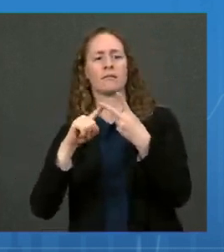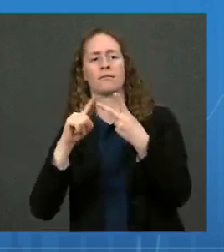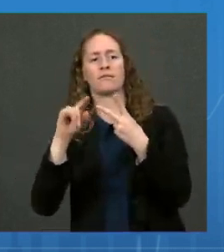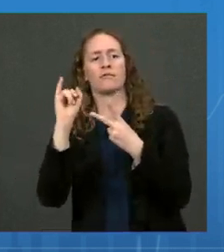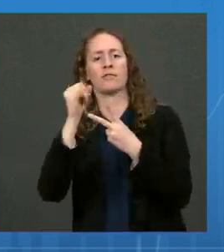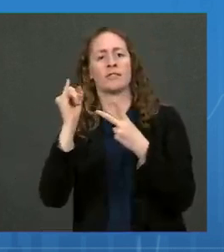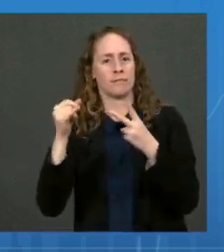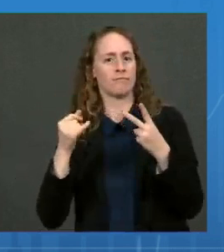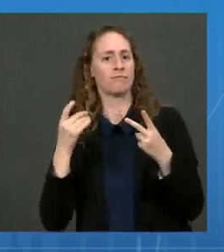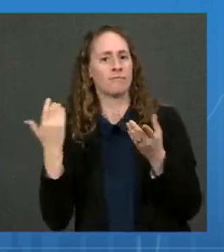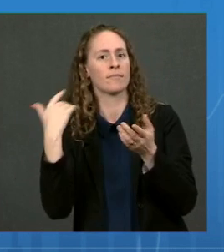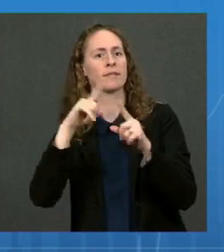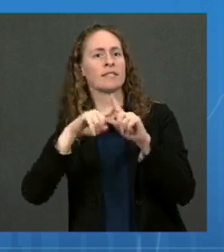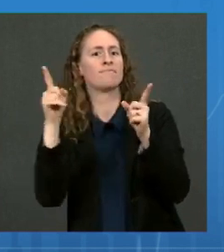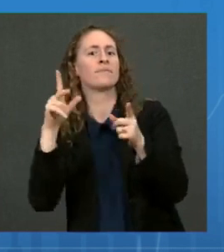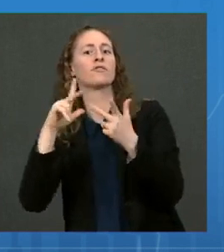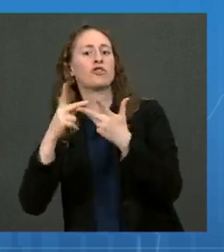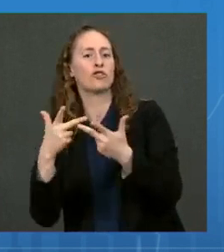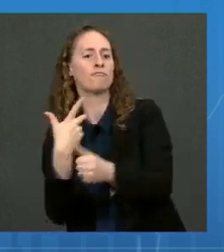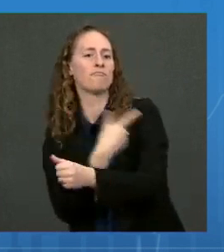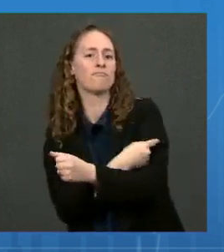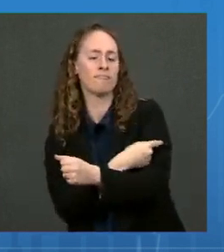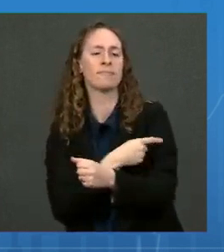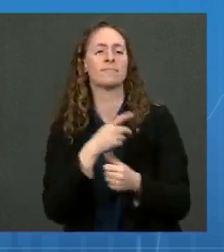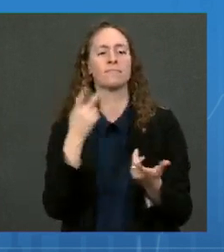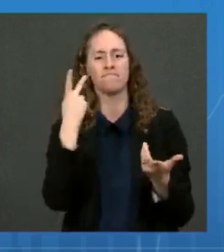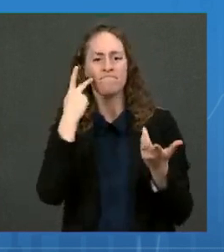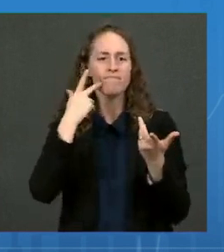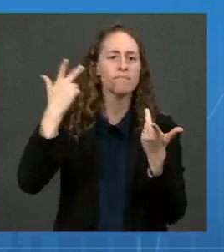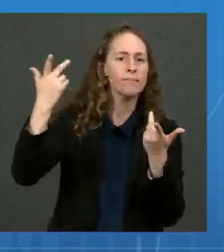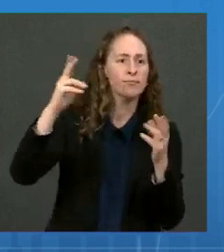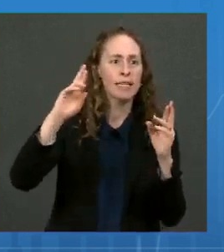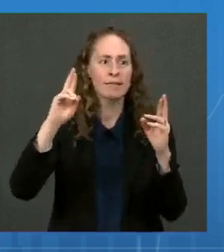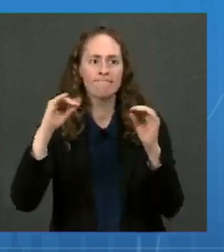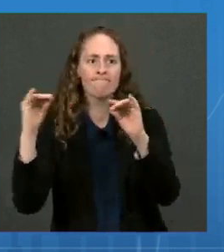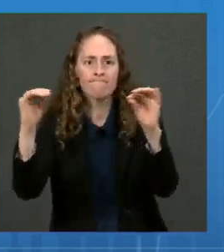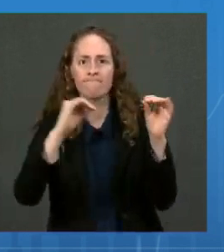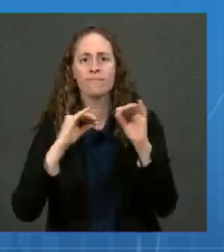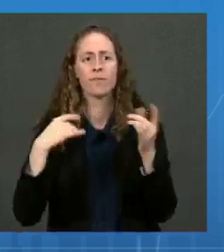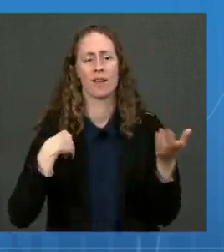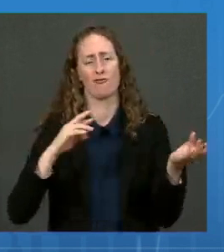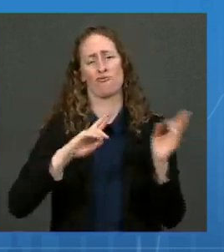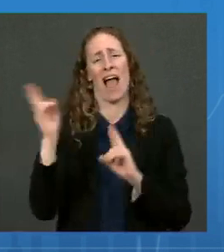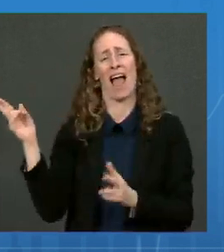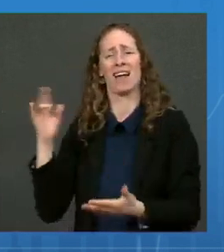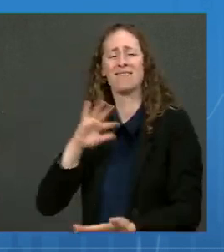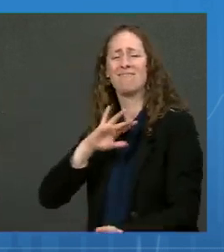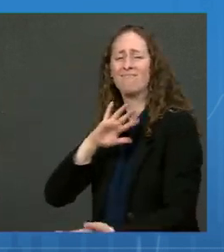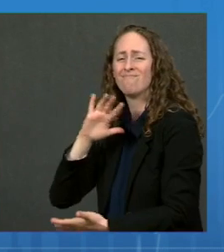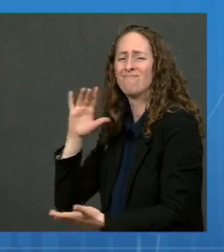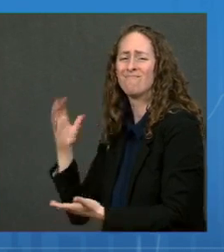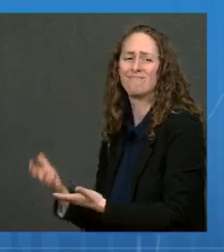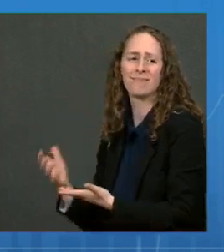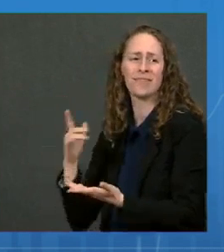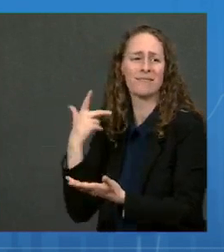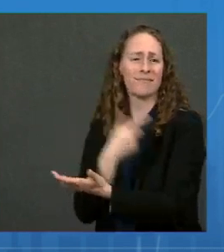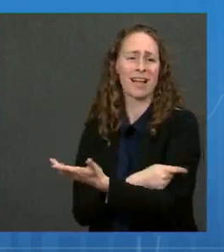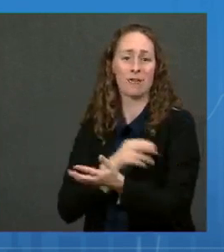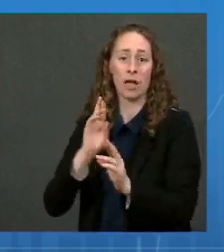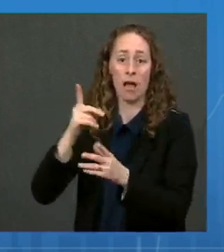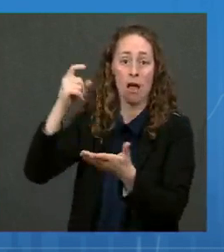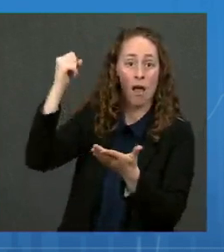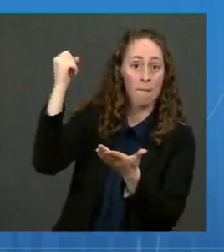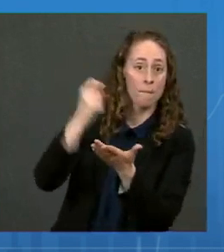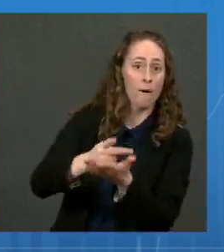partners to prepare. We have the vaccine supply, and we will be ready to hit the ground running as soon as